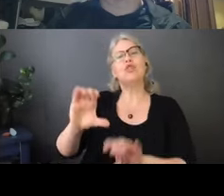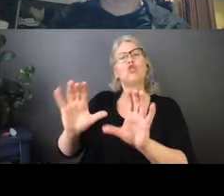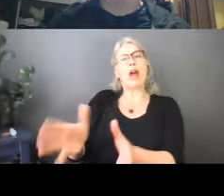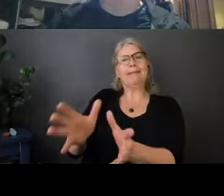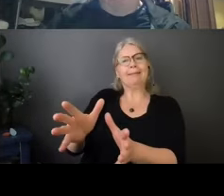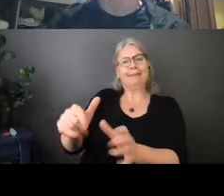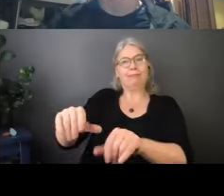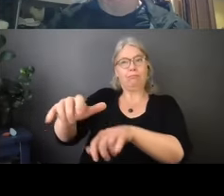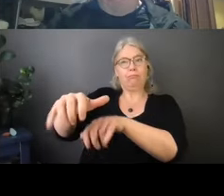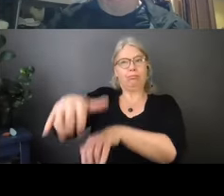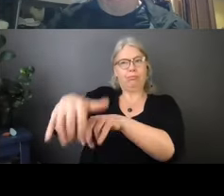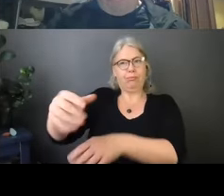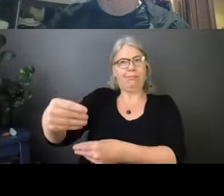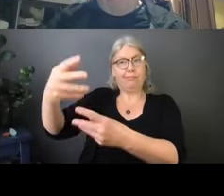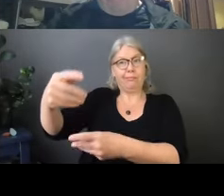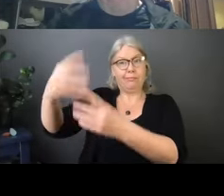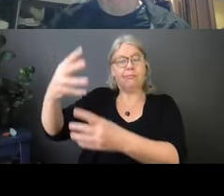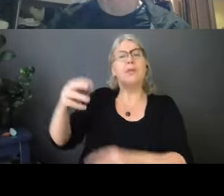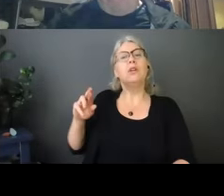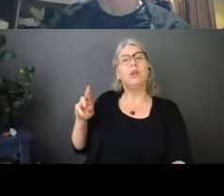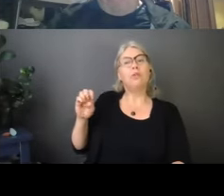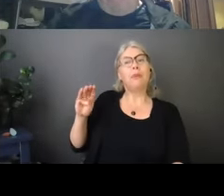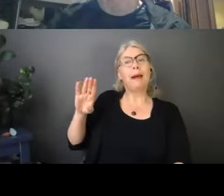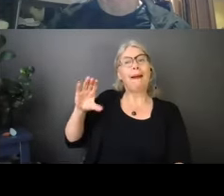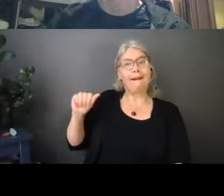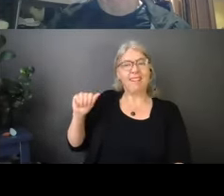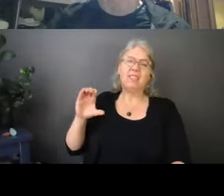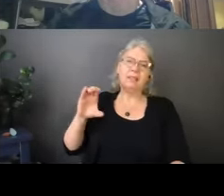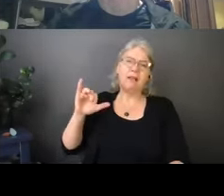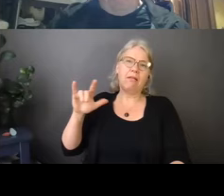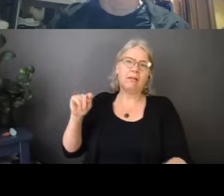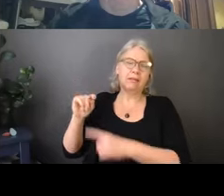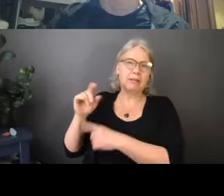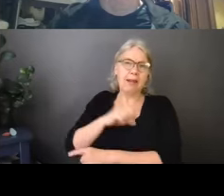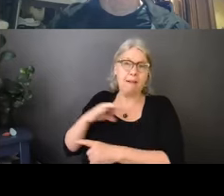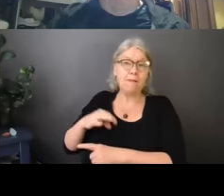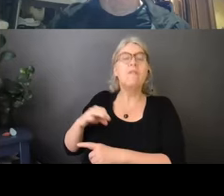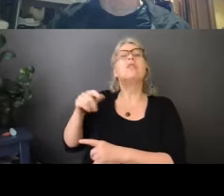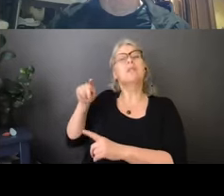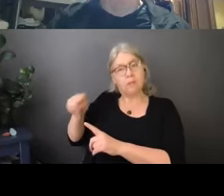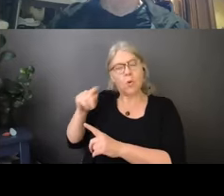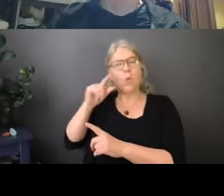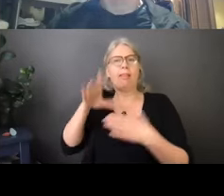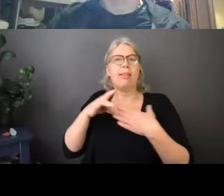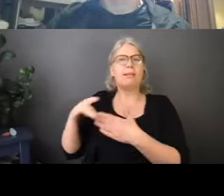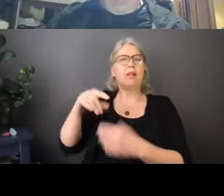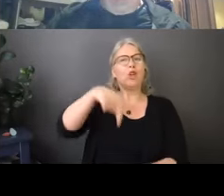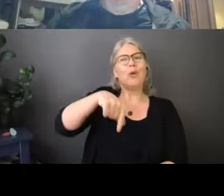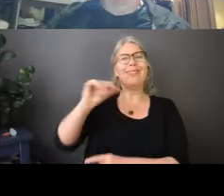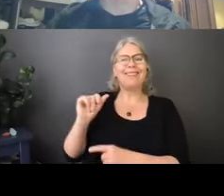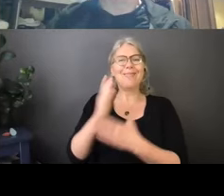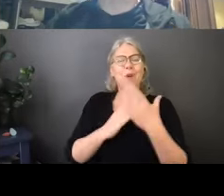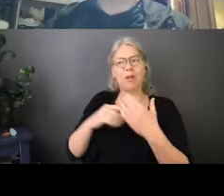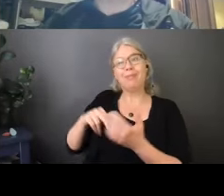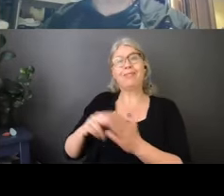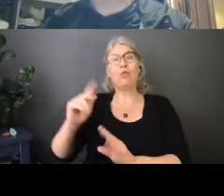and Rebecca Wood, ASLT staff, will ask it during the question and answer section. Your question and